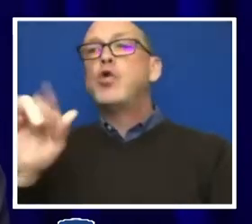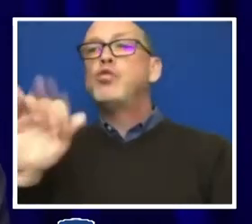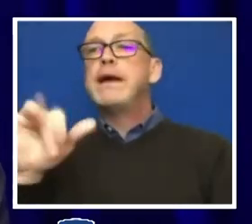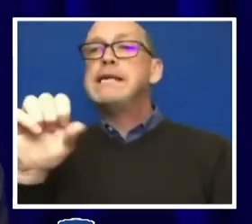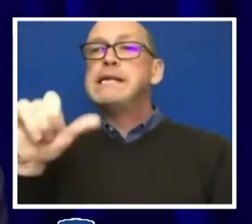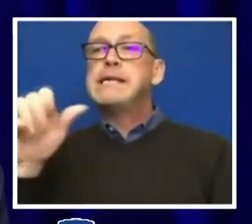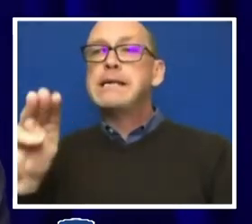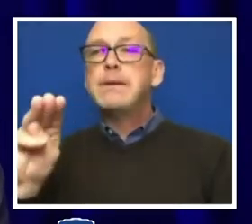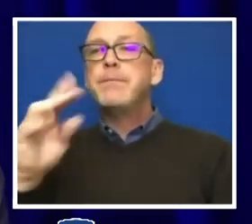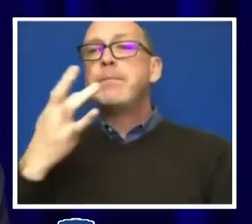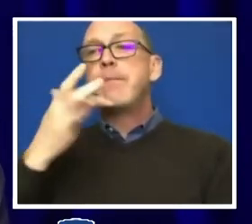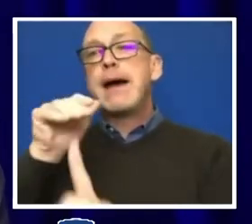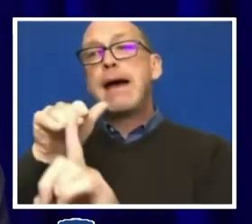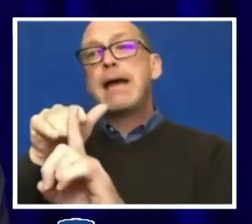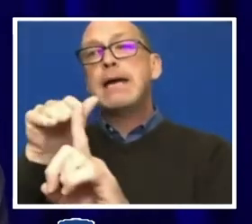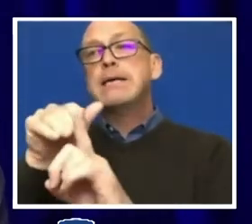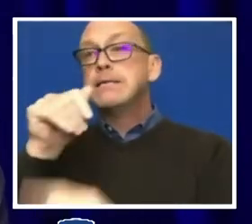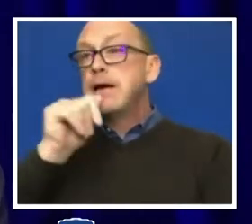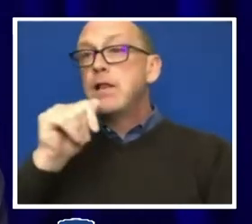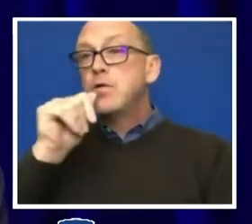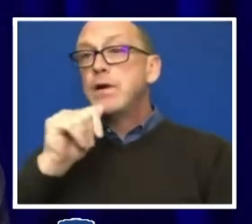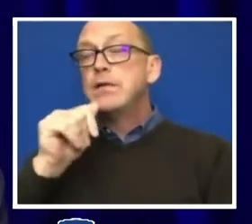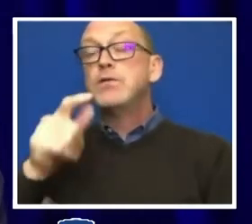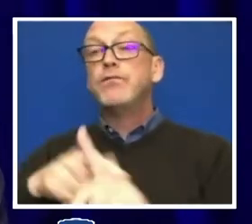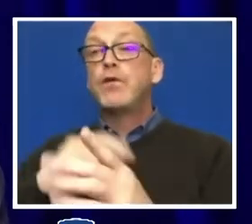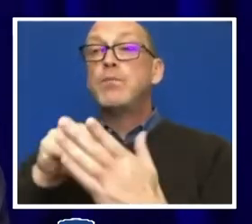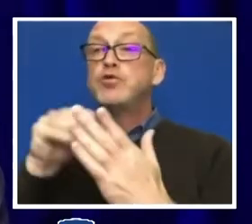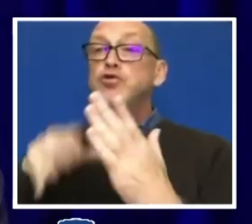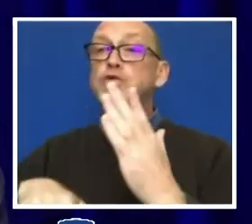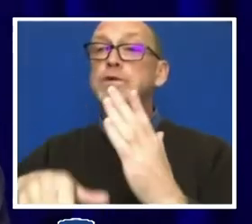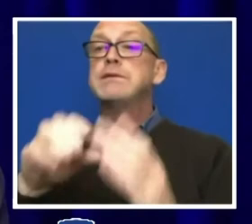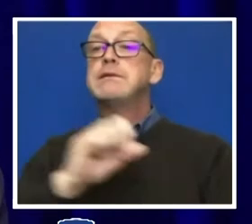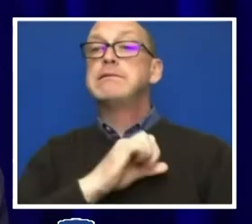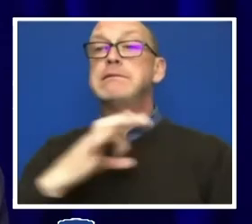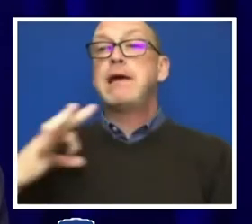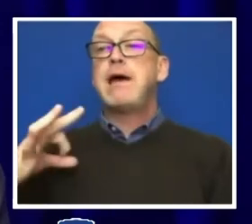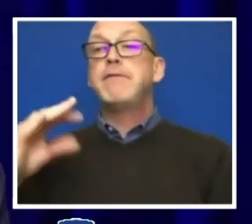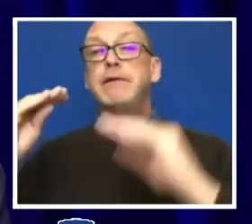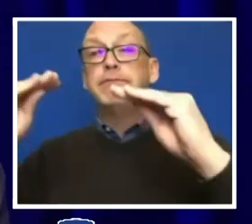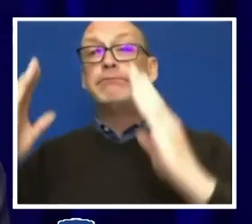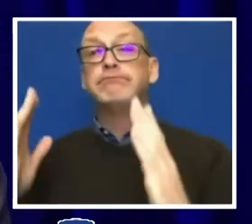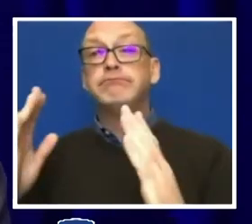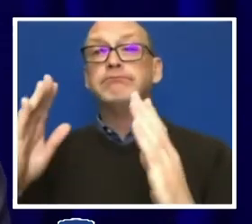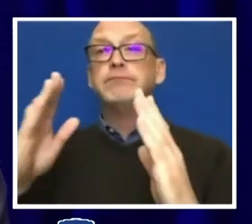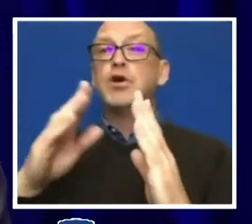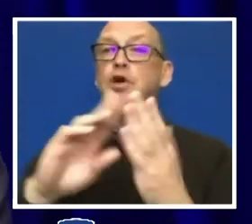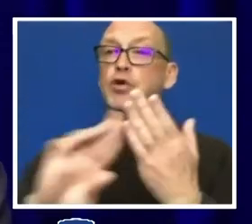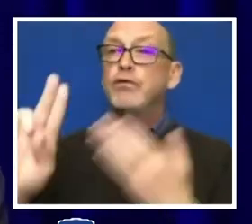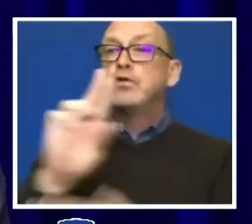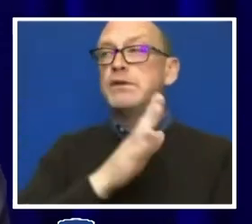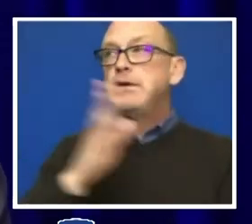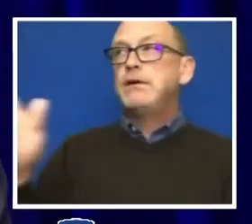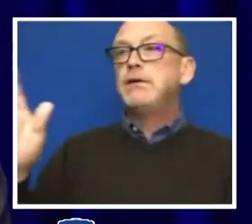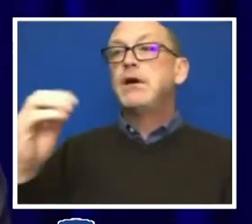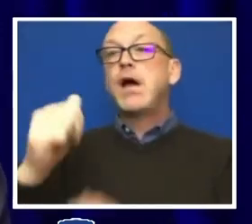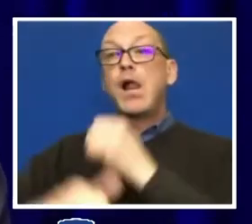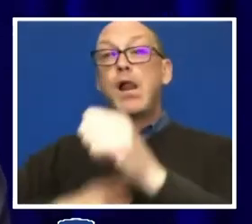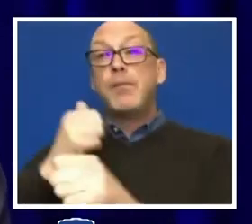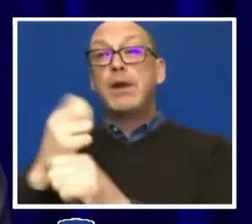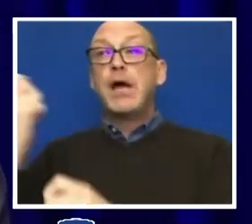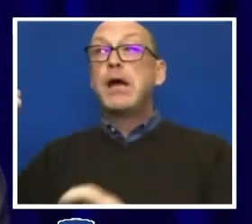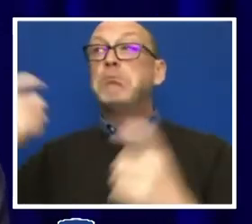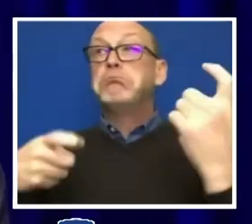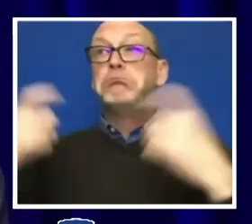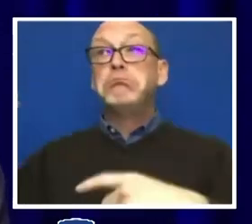driven by students, staff, and faculty leaders across our university. Alumni have contributed significantly.